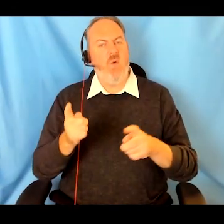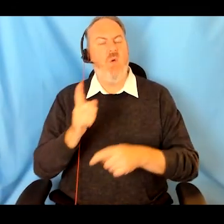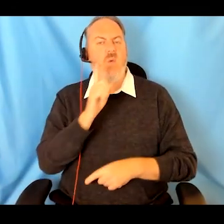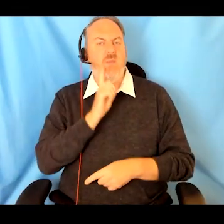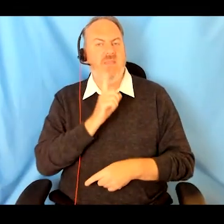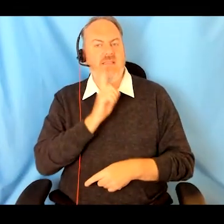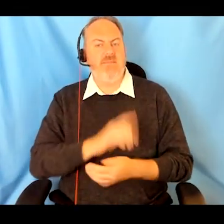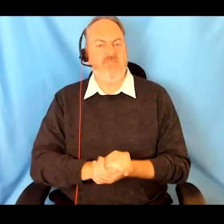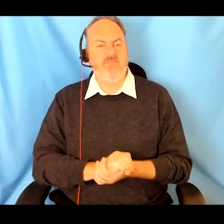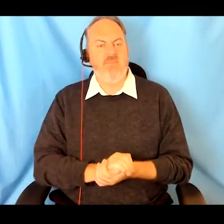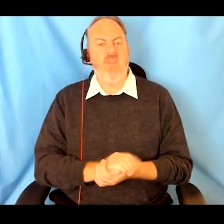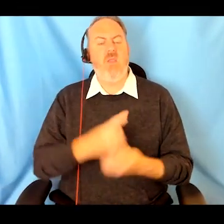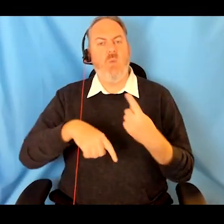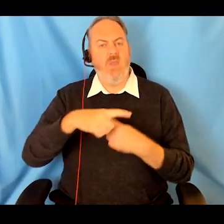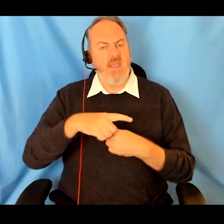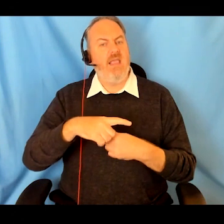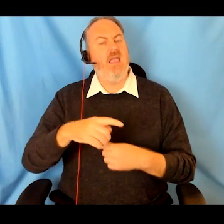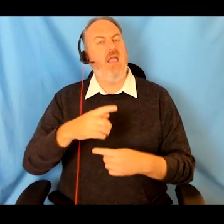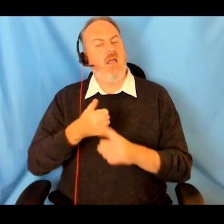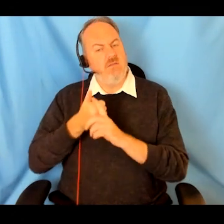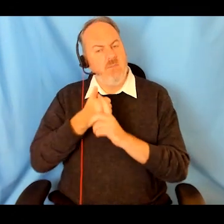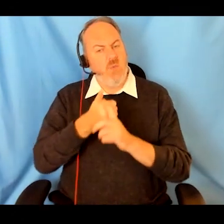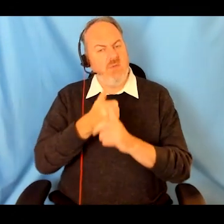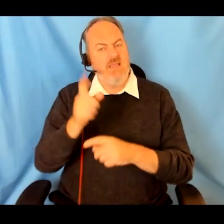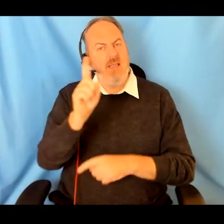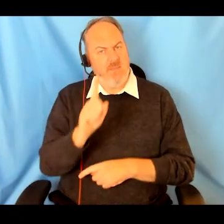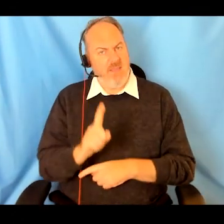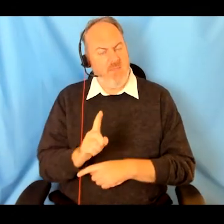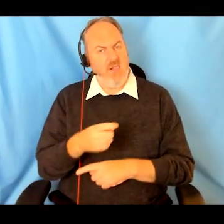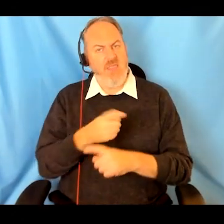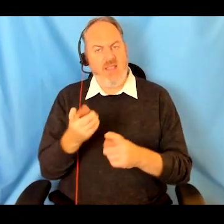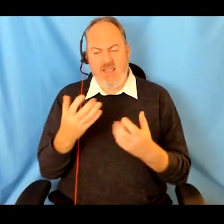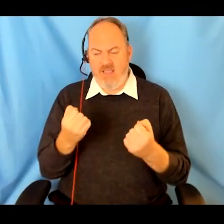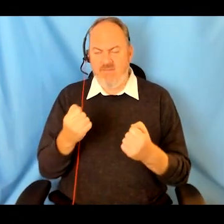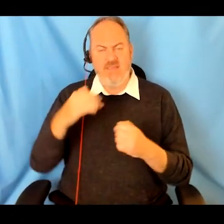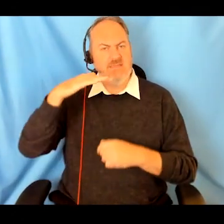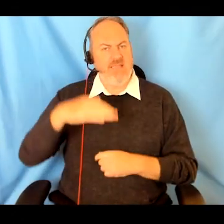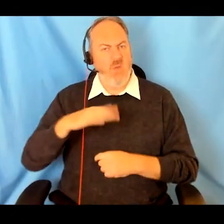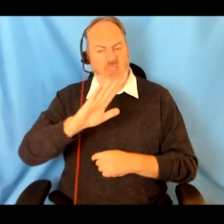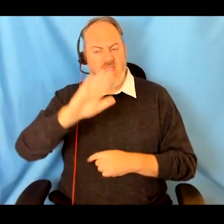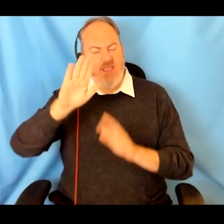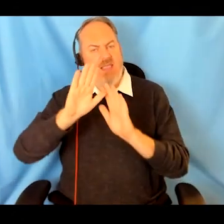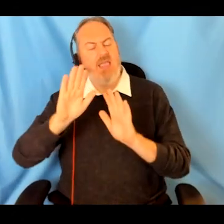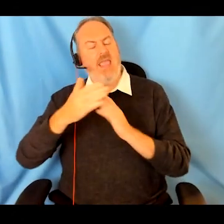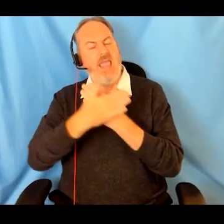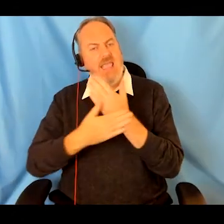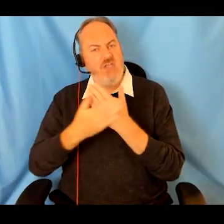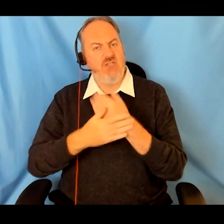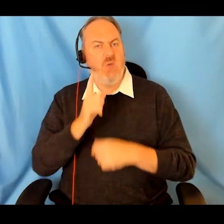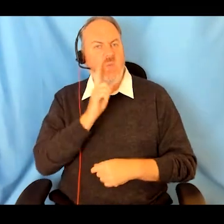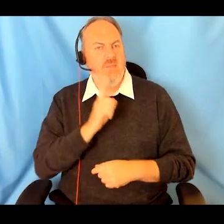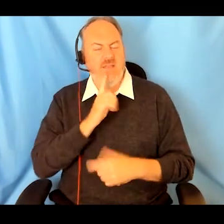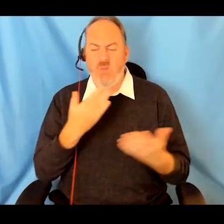for South Asian women. We at NKS have identified that there is low digital literacy among South Asian women due to